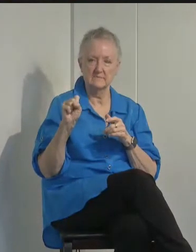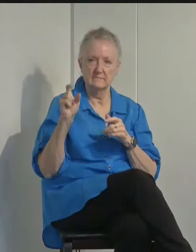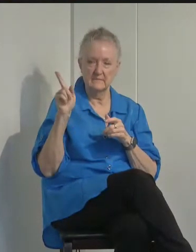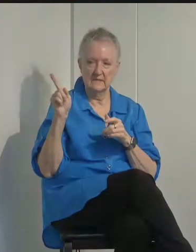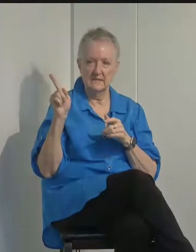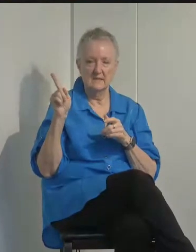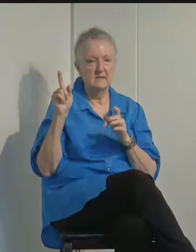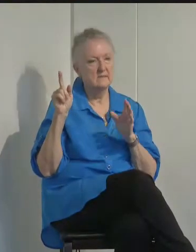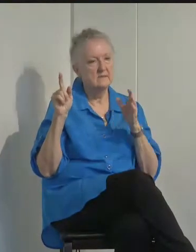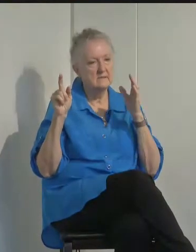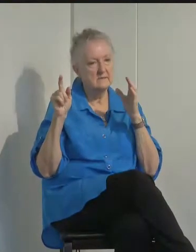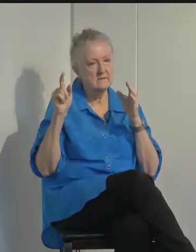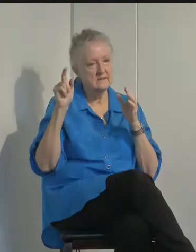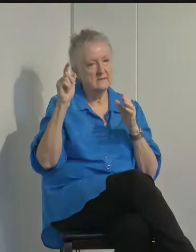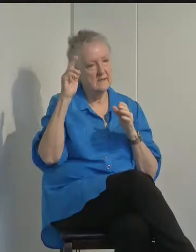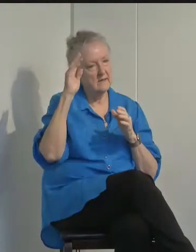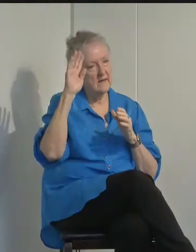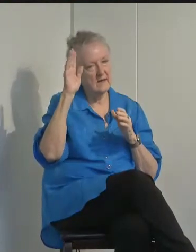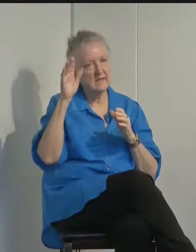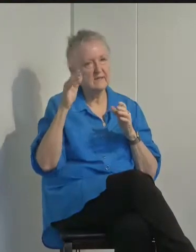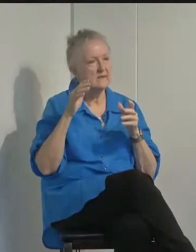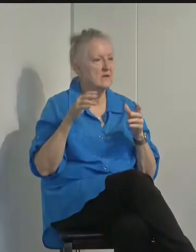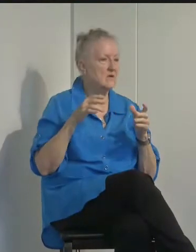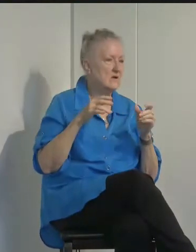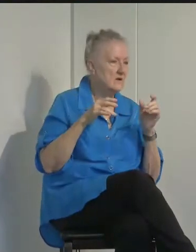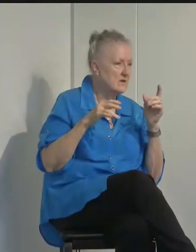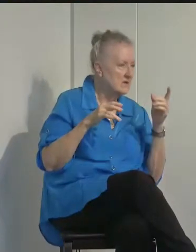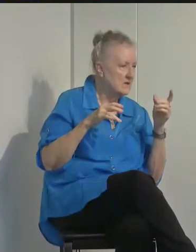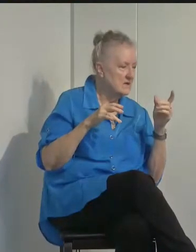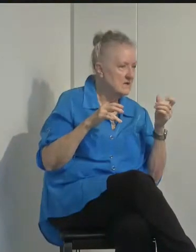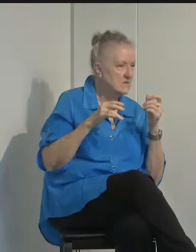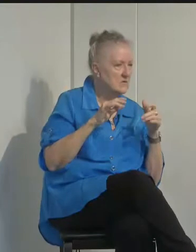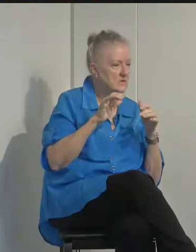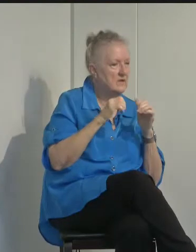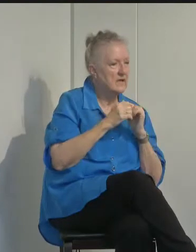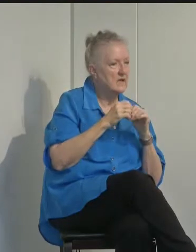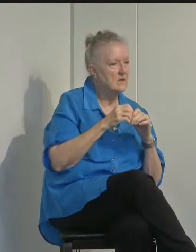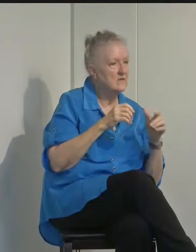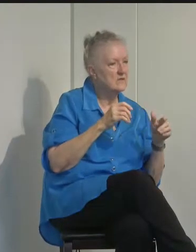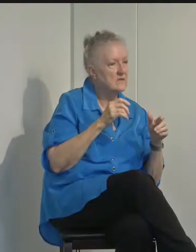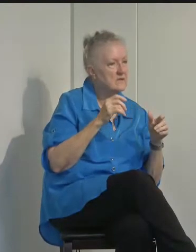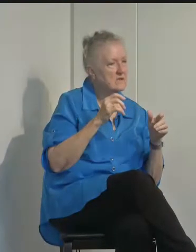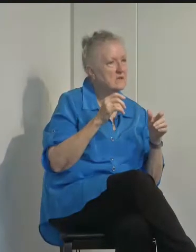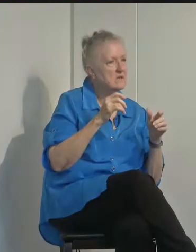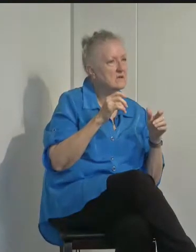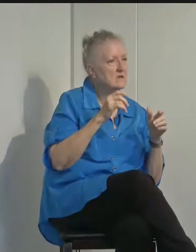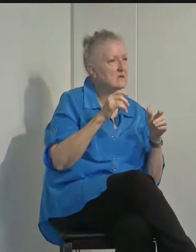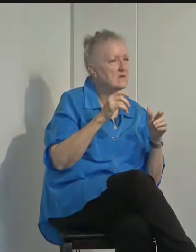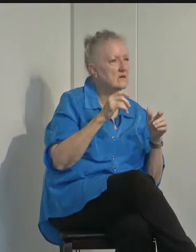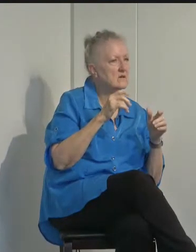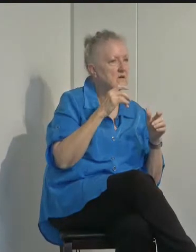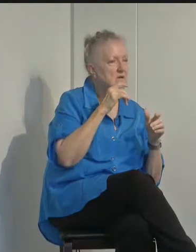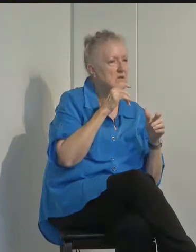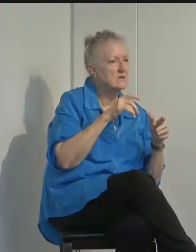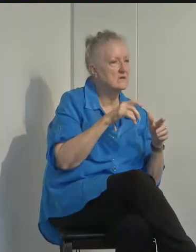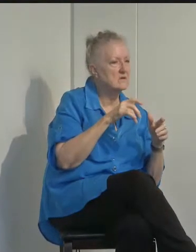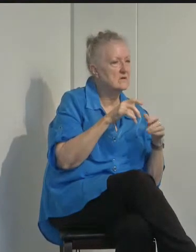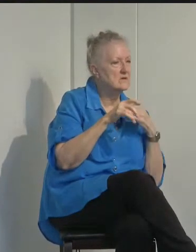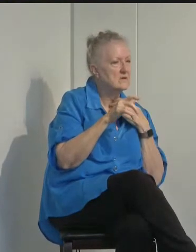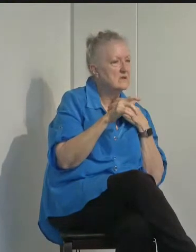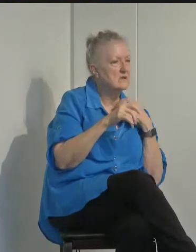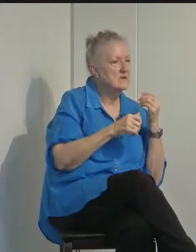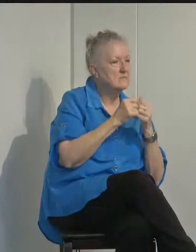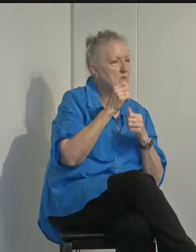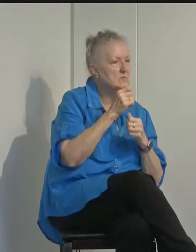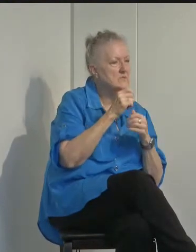Hi there. I'm wondering how the county's equity metric is doing and whether you anticipate that this would be the most